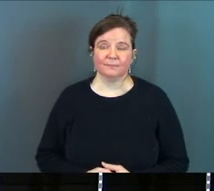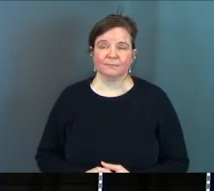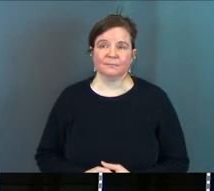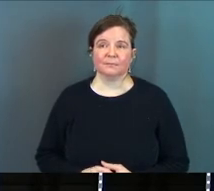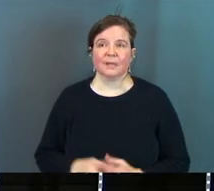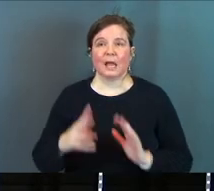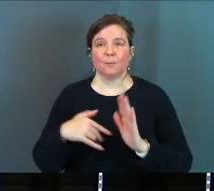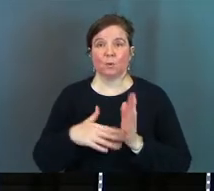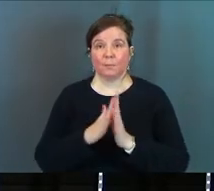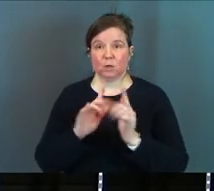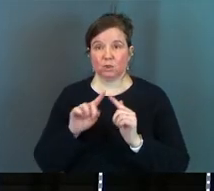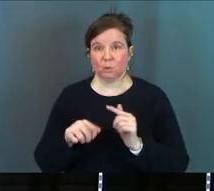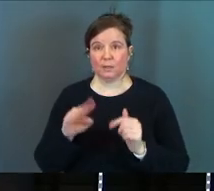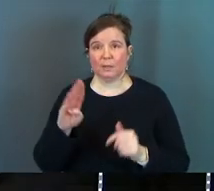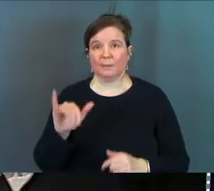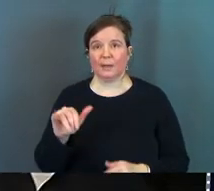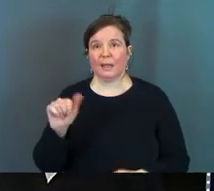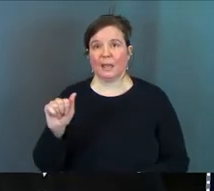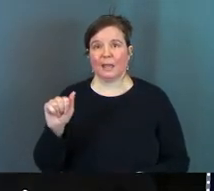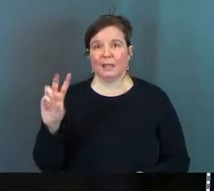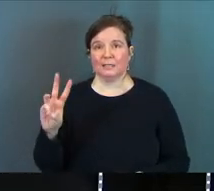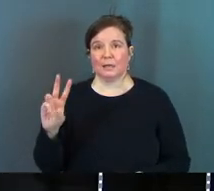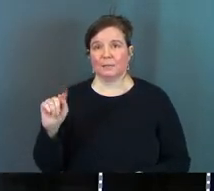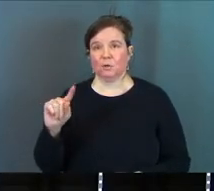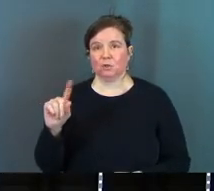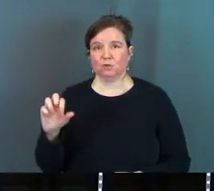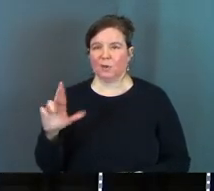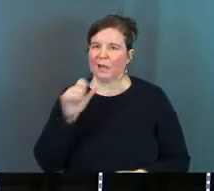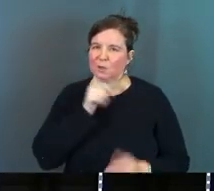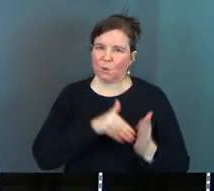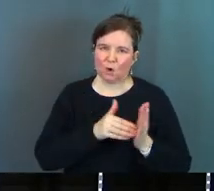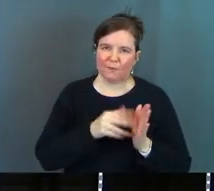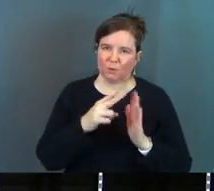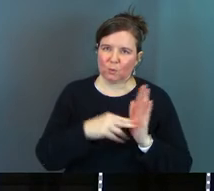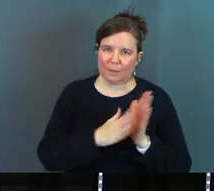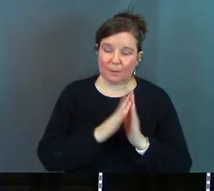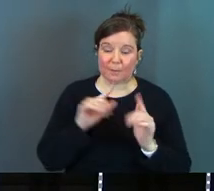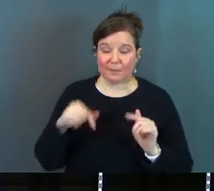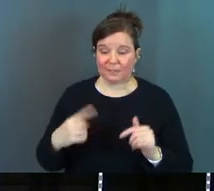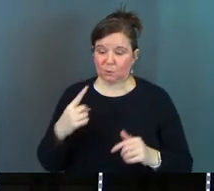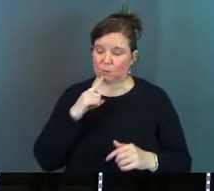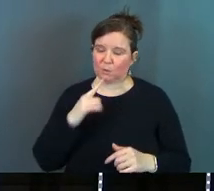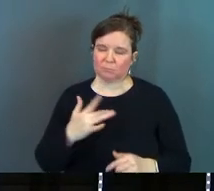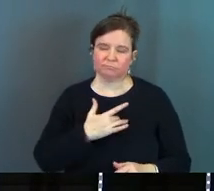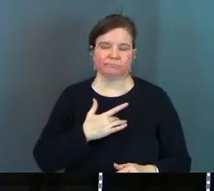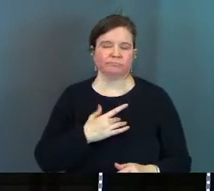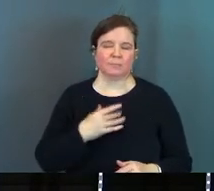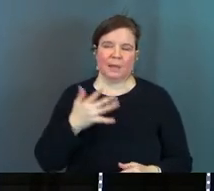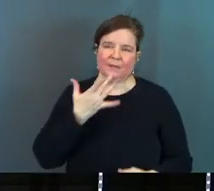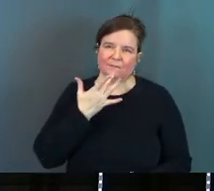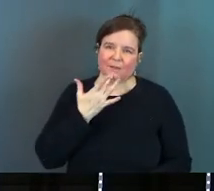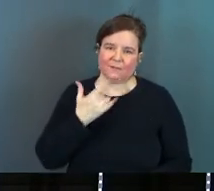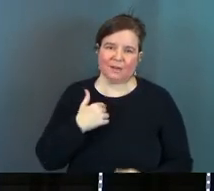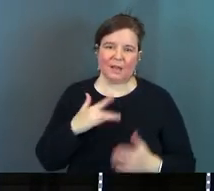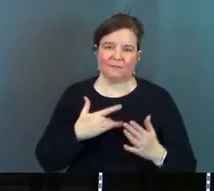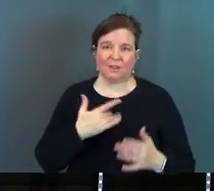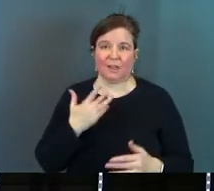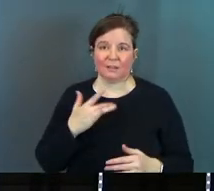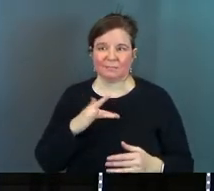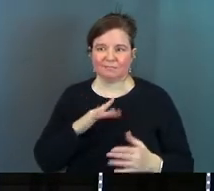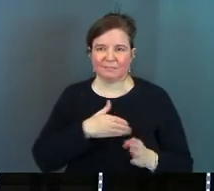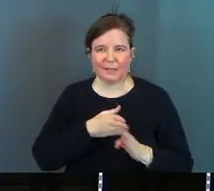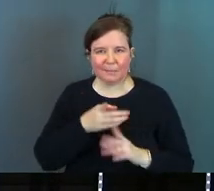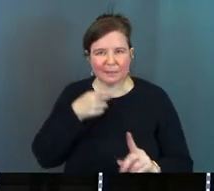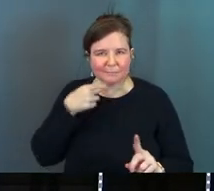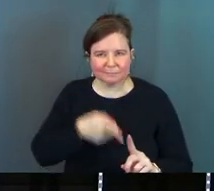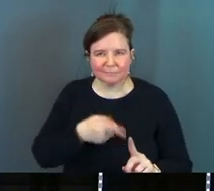I'm going to read a prayer to you this is by A.W. Tozer and I don't often read prayers to you but this one is just one of my favorites and I just feel like the heart of it